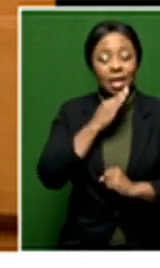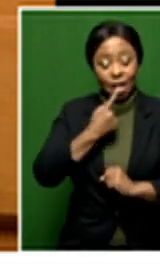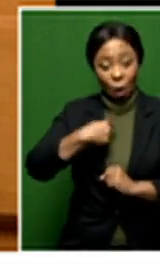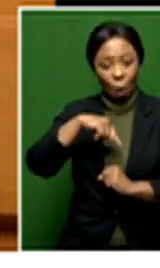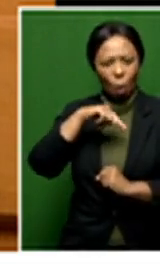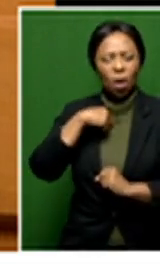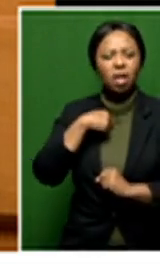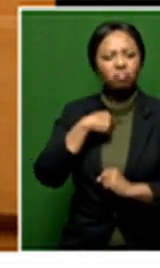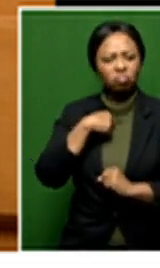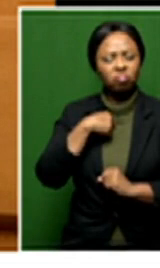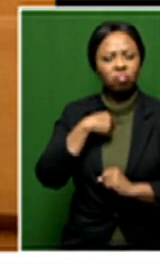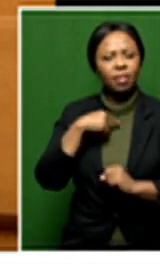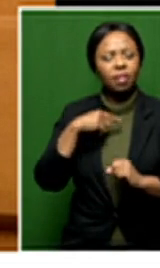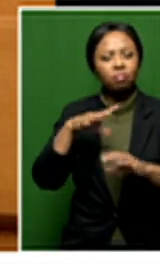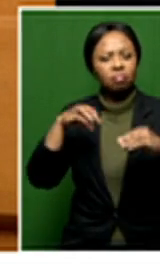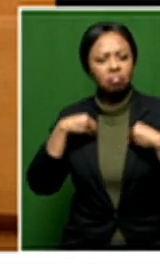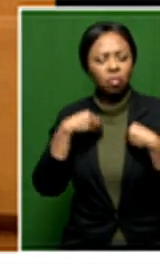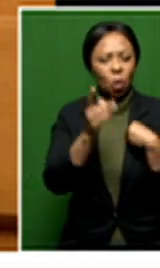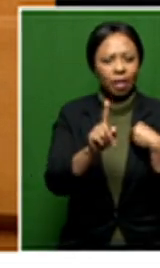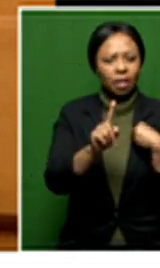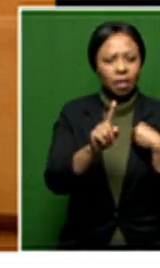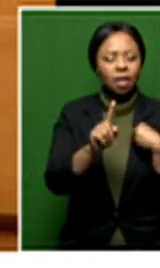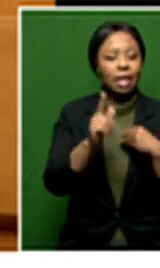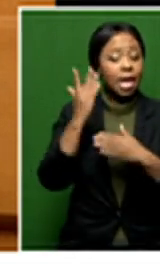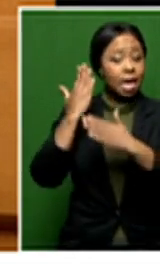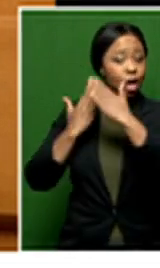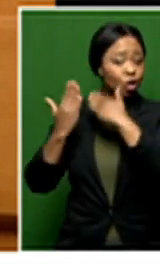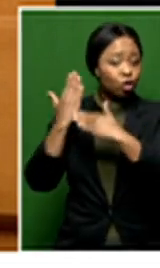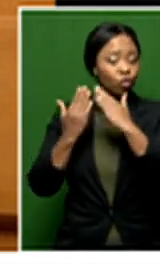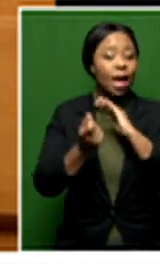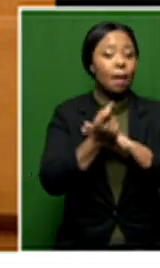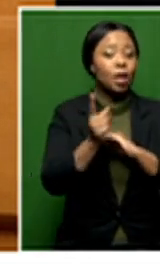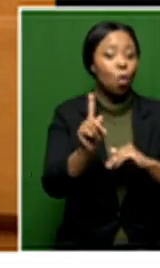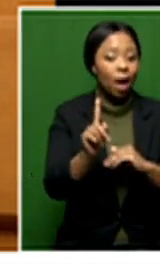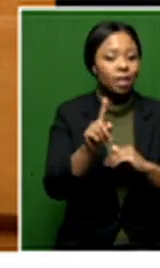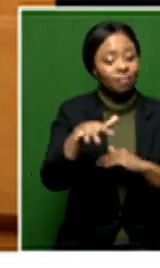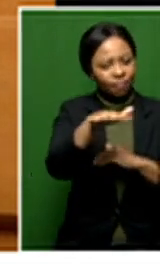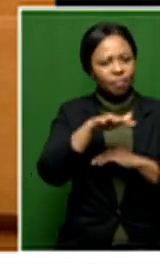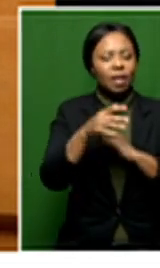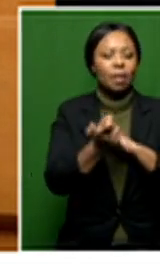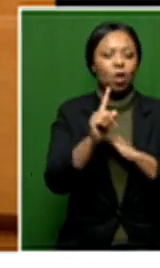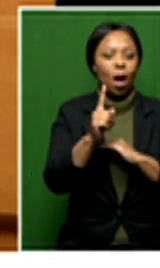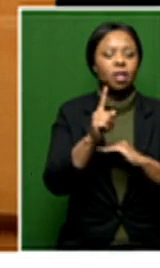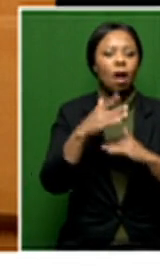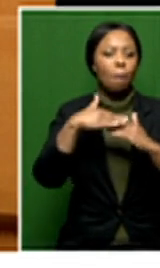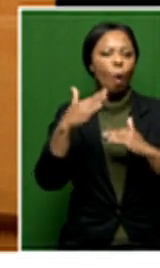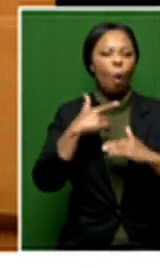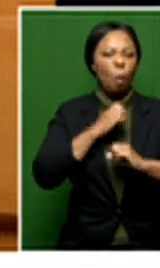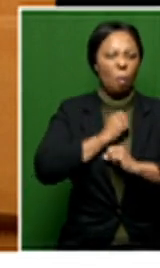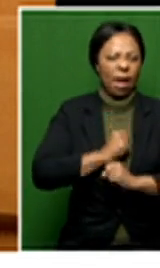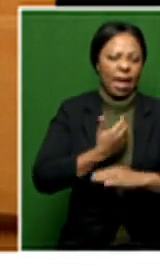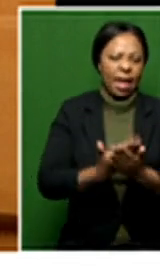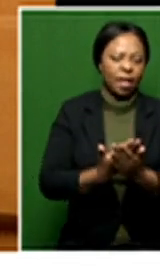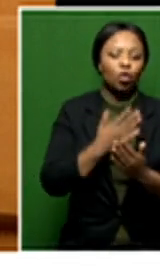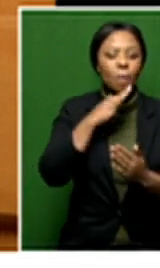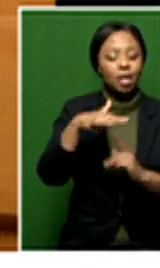beings on what we can take and what happens when history and the contemporary is more than we can bear. So it comes from the situation we